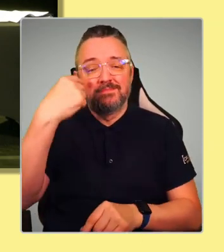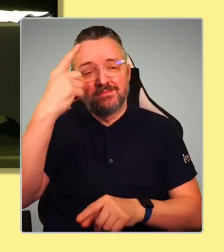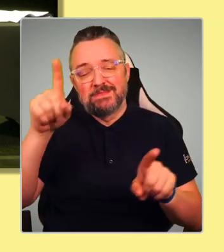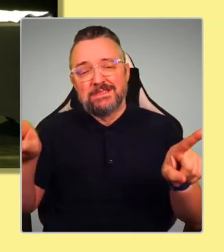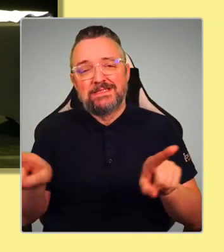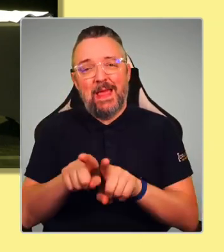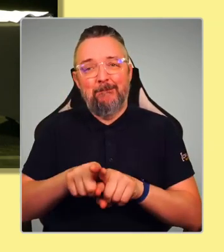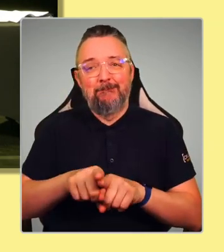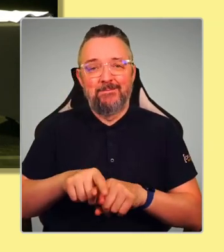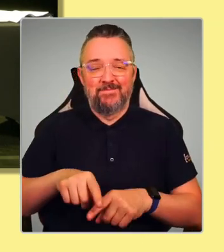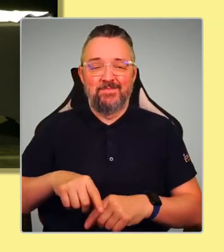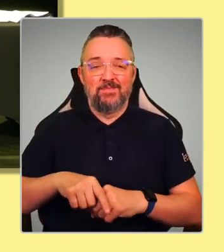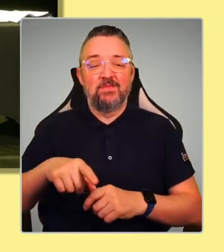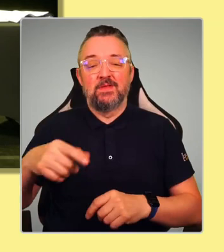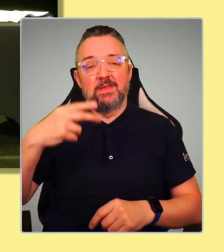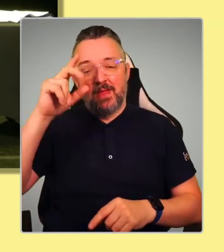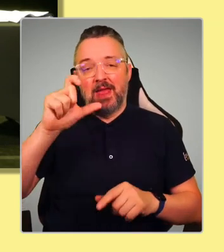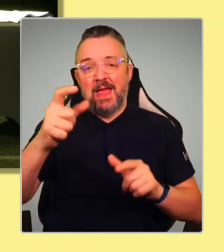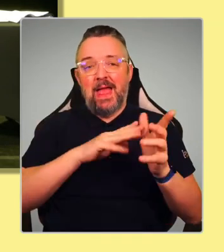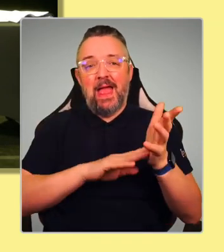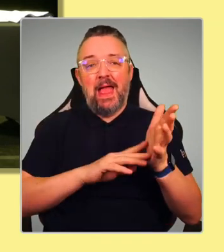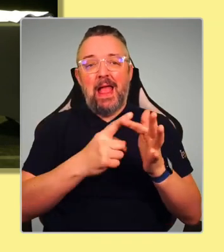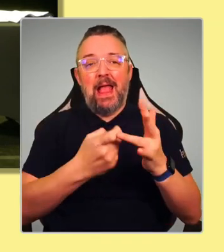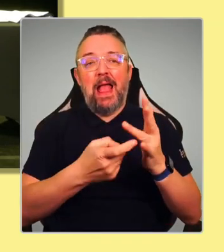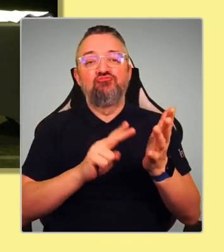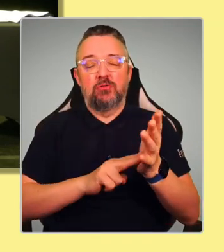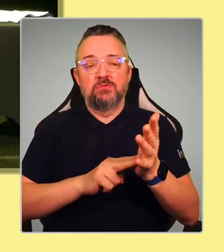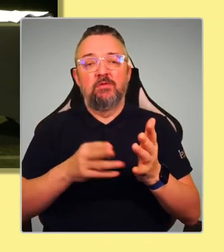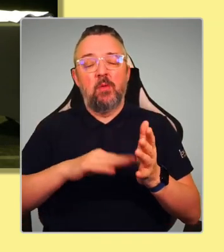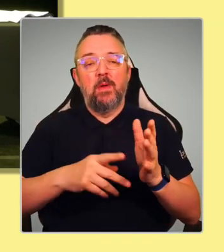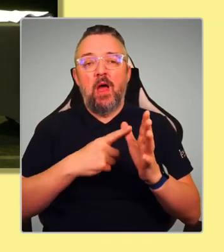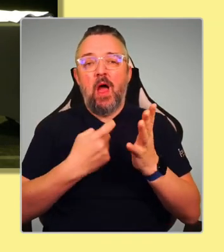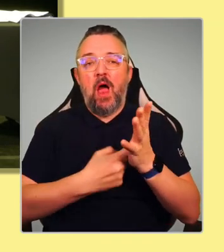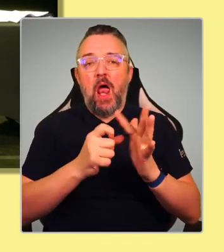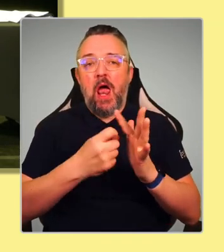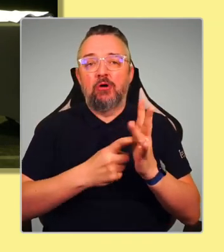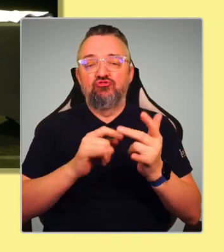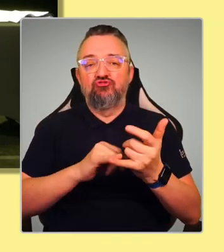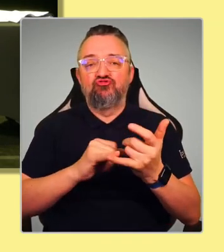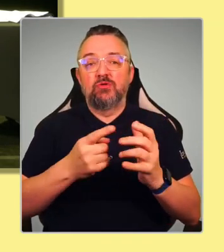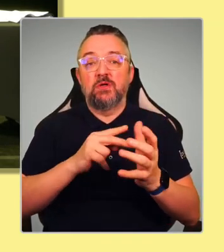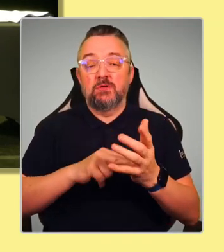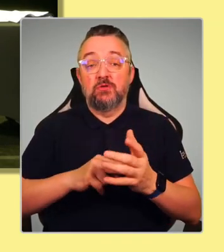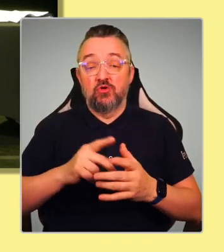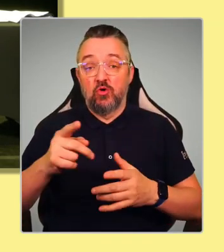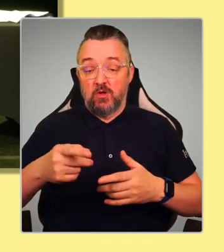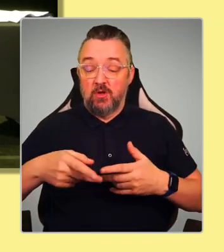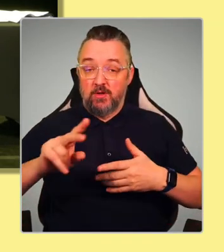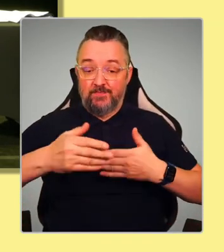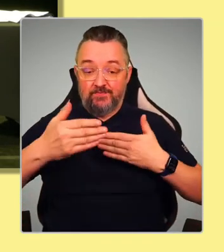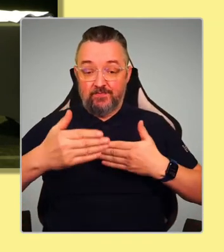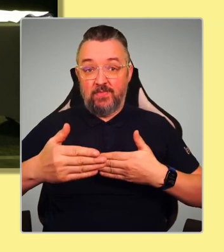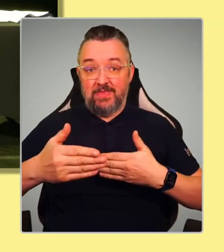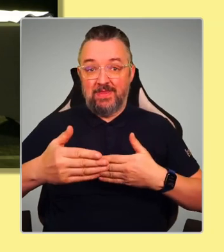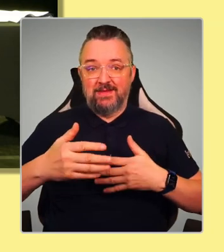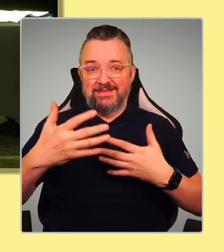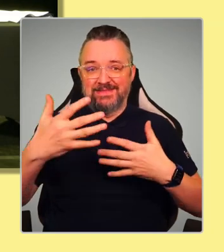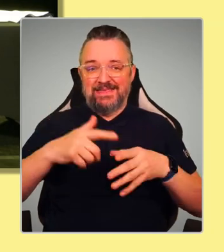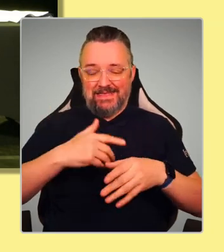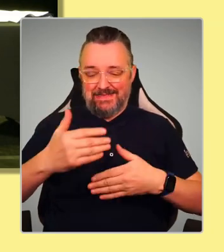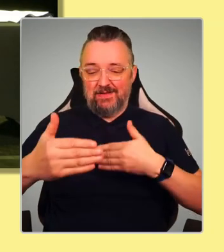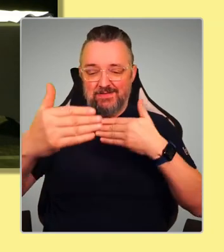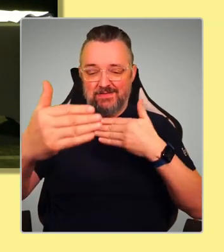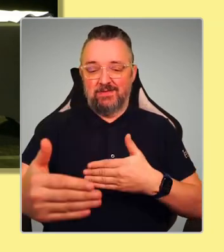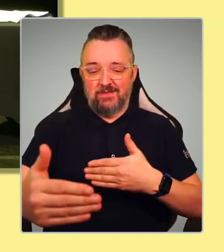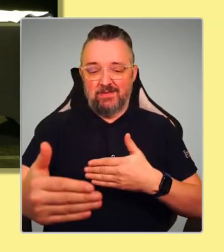Cameron Mocklin, Nadrosen Branch. I was just wondering, for the next 10 years in setting aside independence, I know it's quite hard to do, but setting it aside,